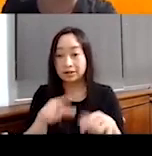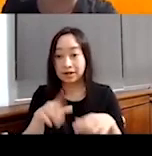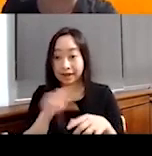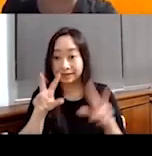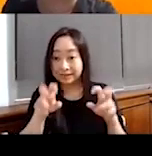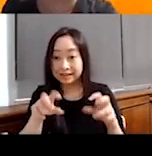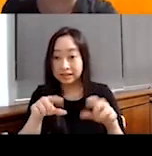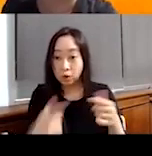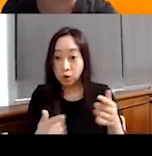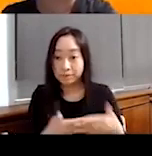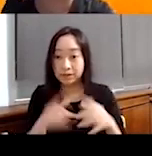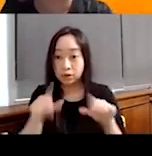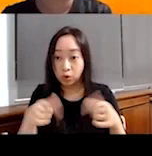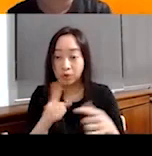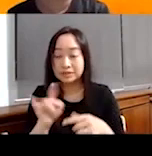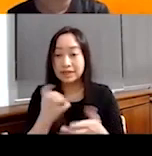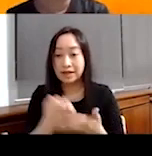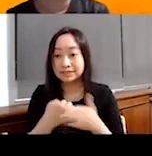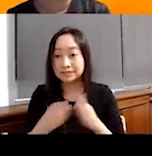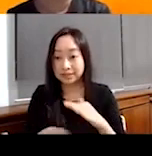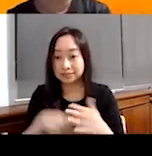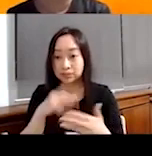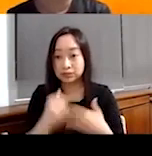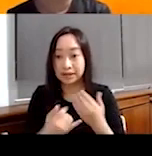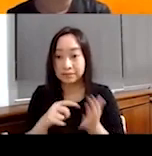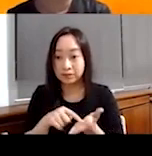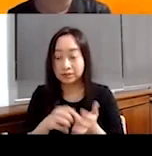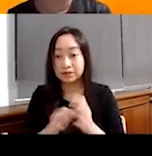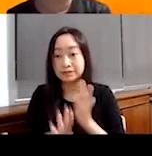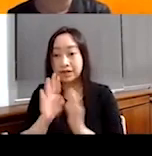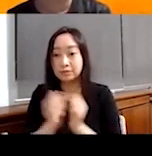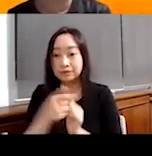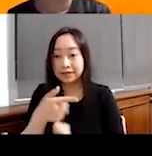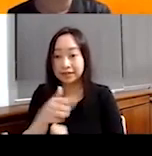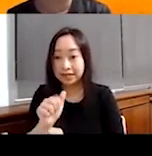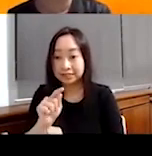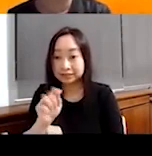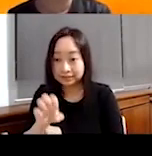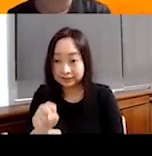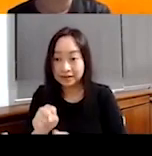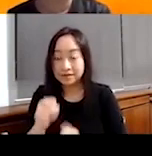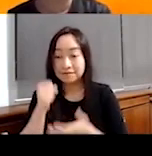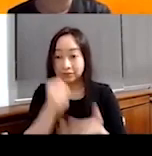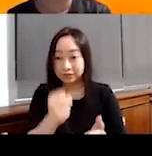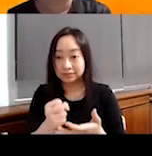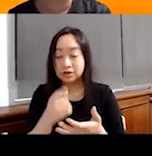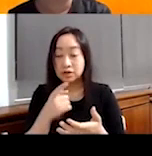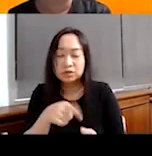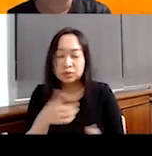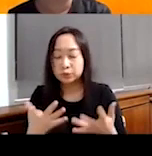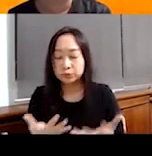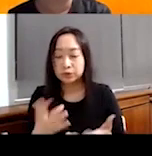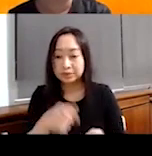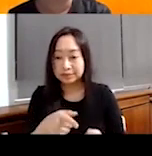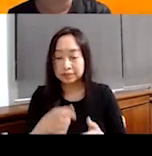is an evidence-based project model. We developed it with the Gates Foundation and it's actually really quite simple. What it does is it